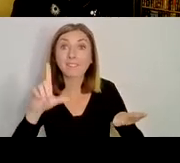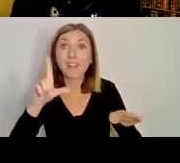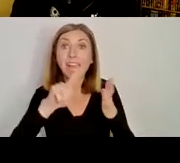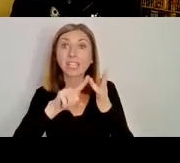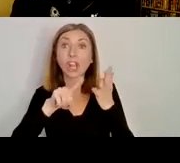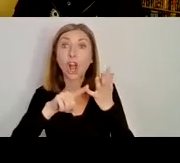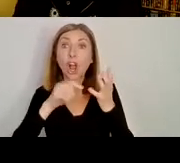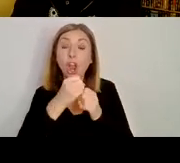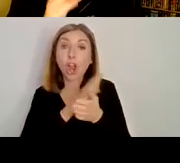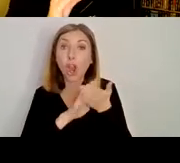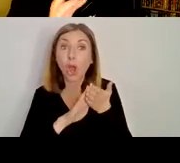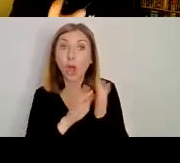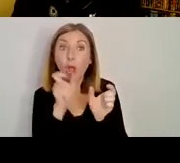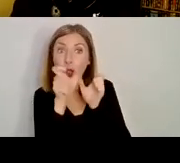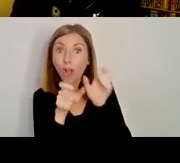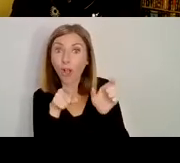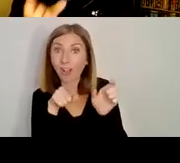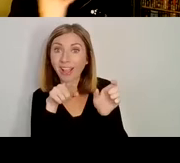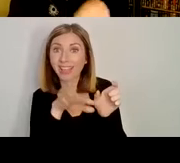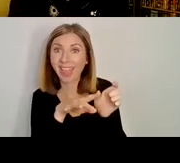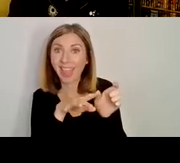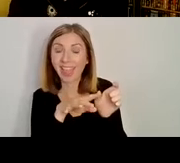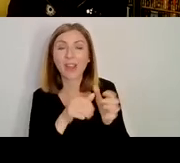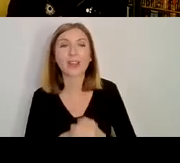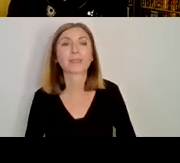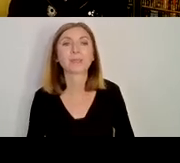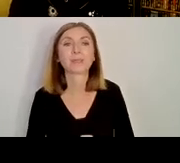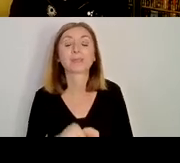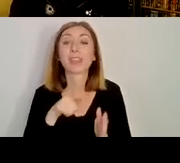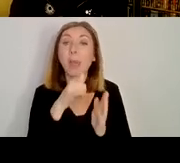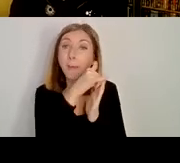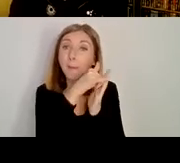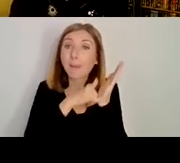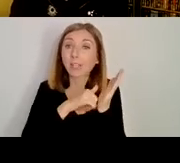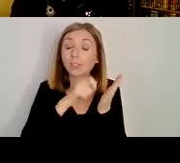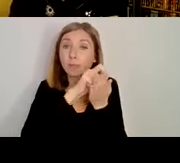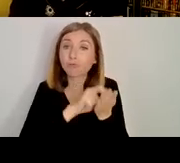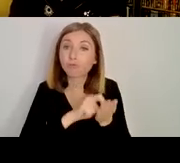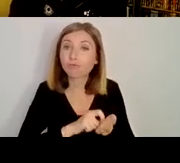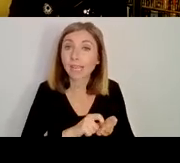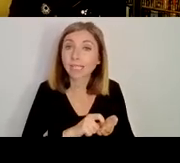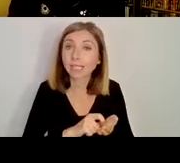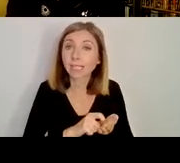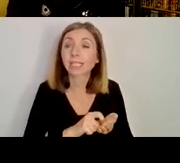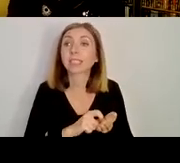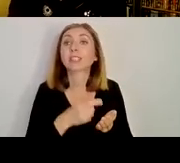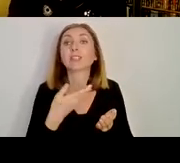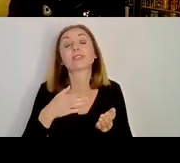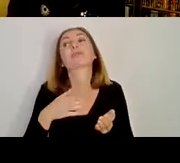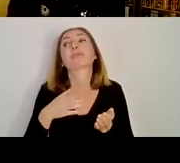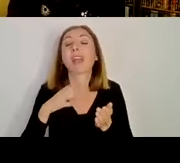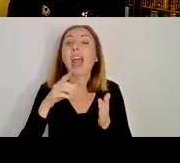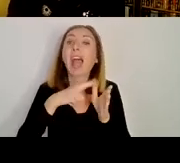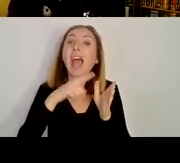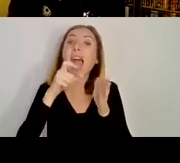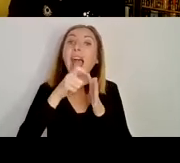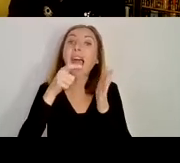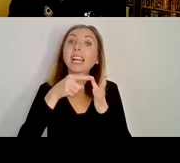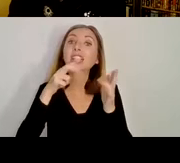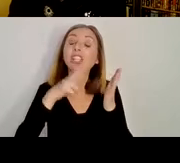column there carefully. So the manuscript was written under the direction of of Adafnon by another